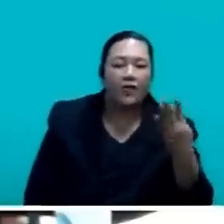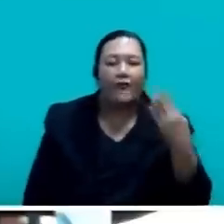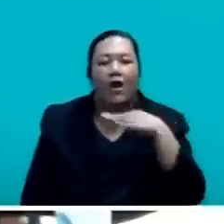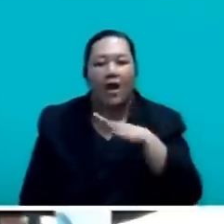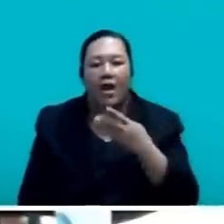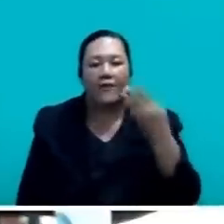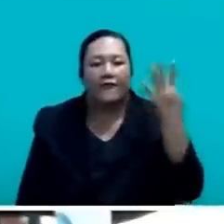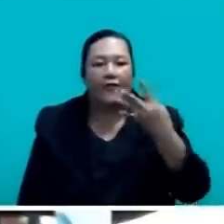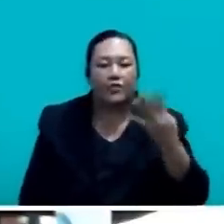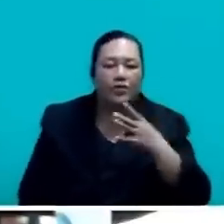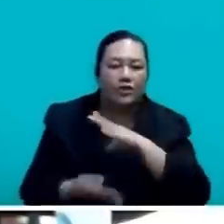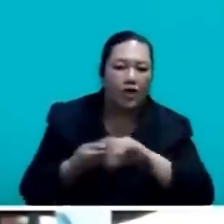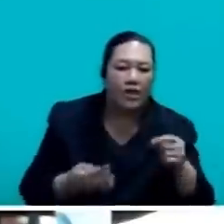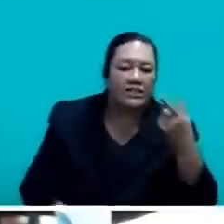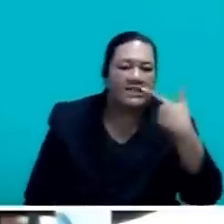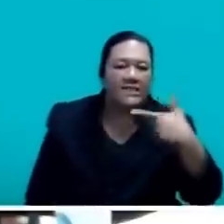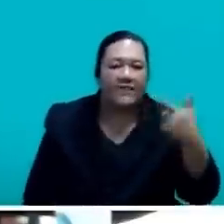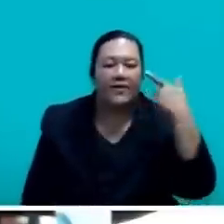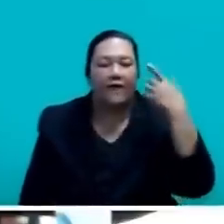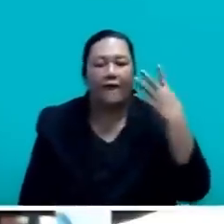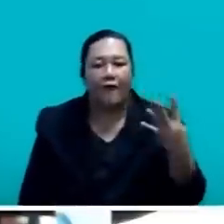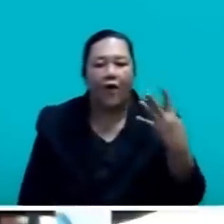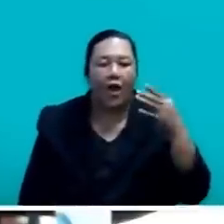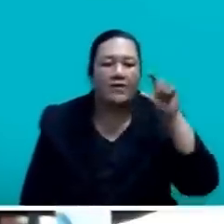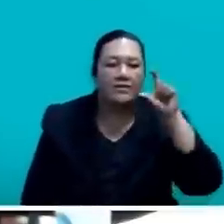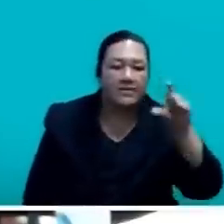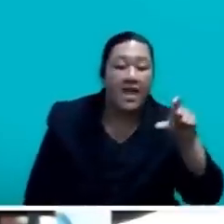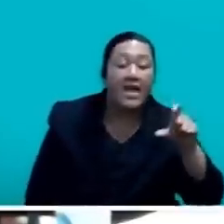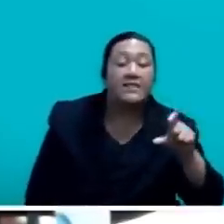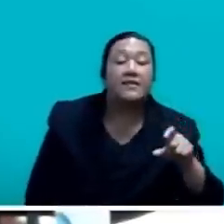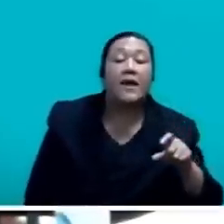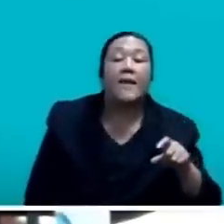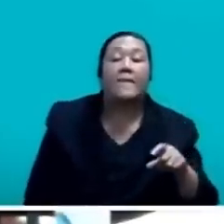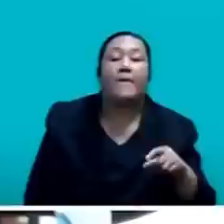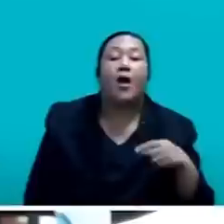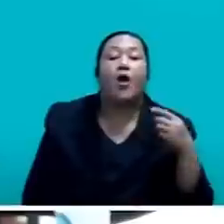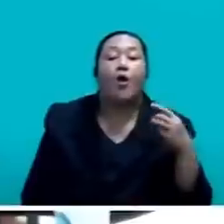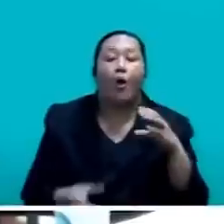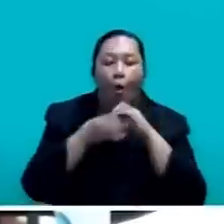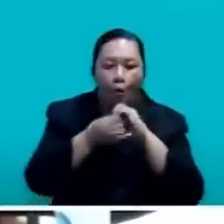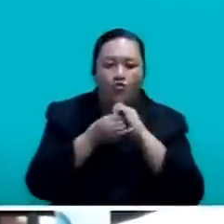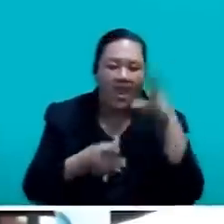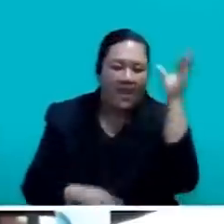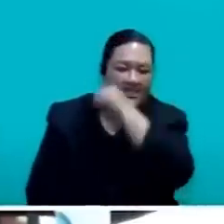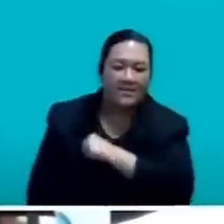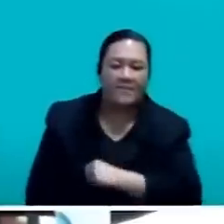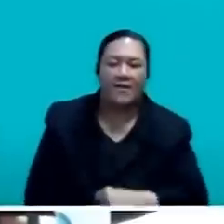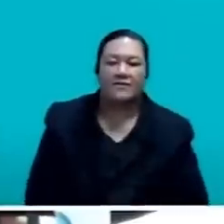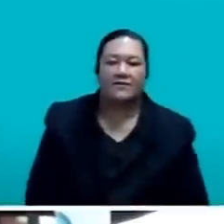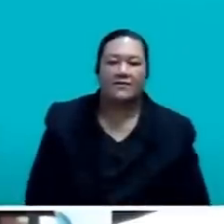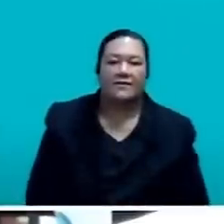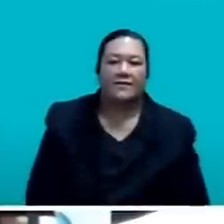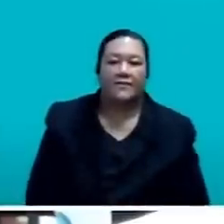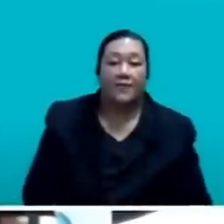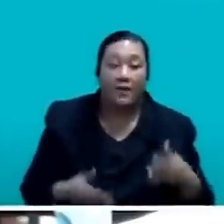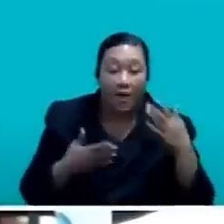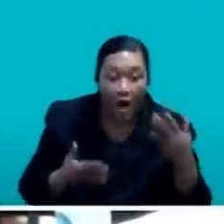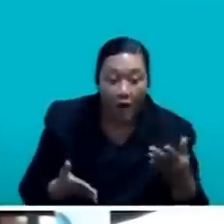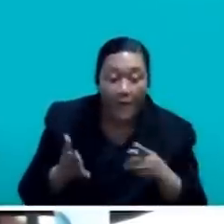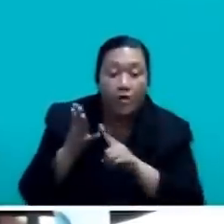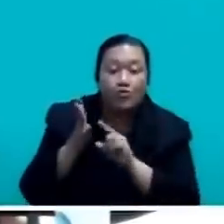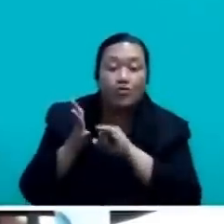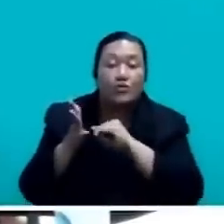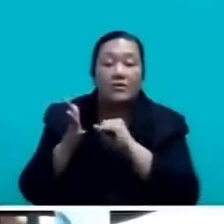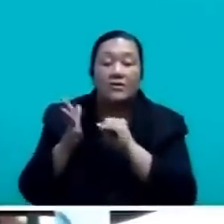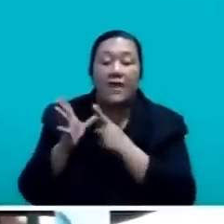74 cents by your own estimates. The Honorable Chani Ustumate wanted a budget